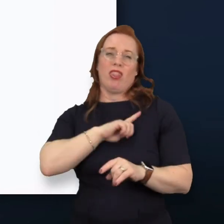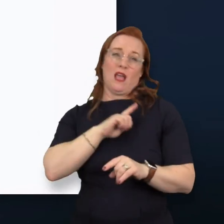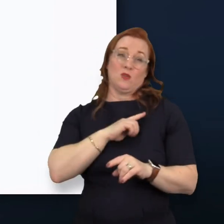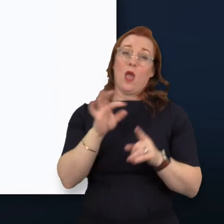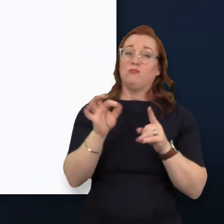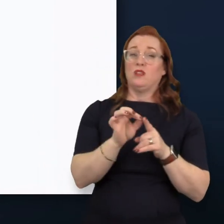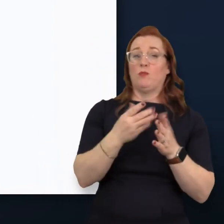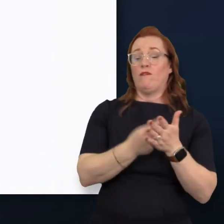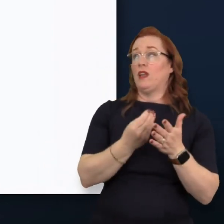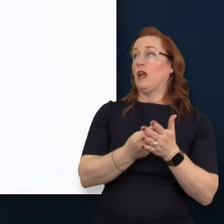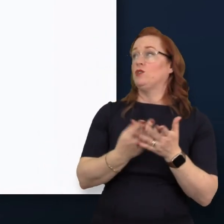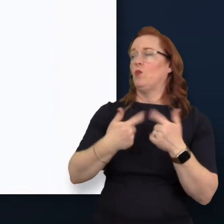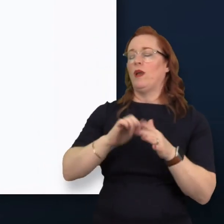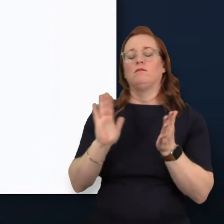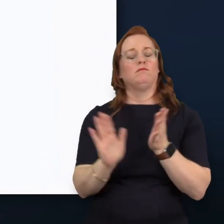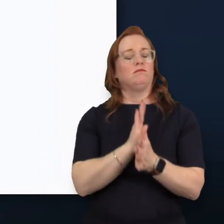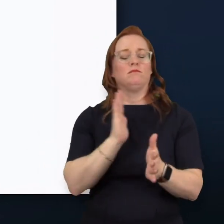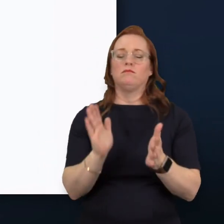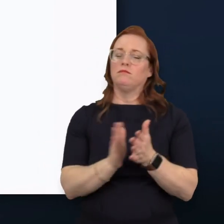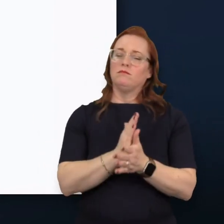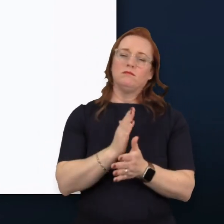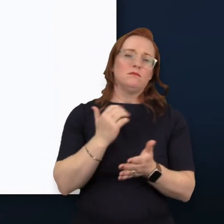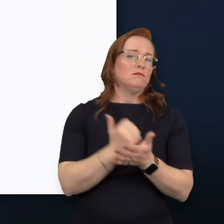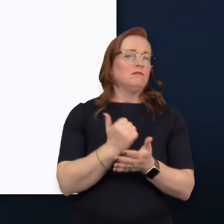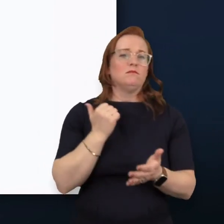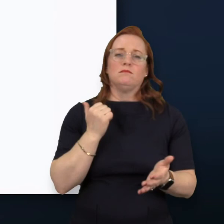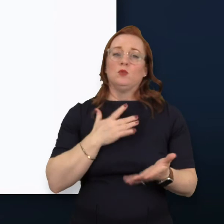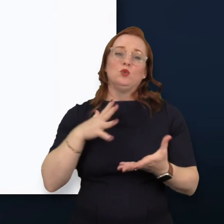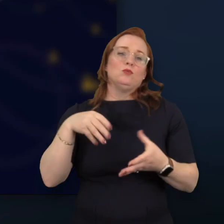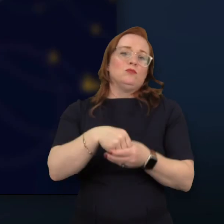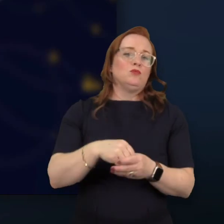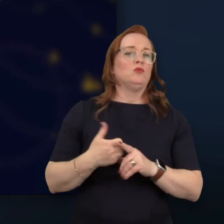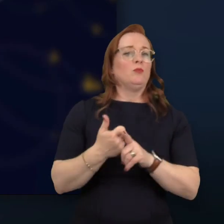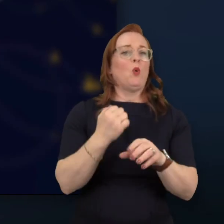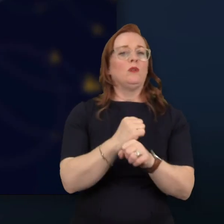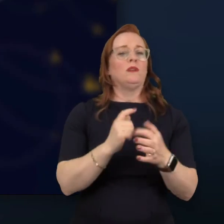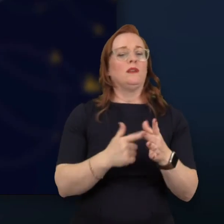financial group, we're absolutely thrilled to be supporting GAIN and its launch.